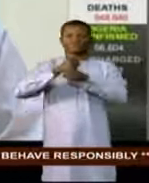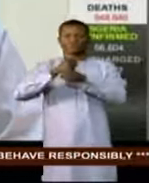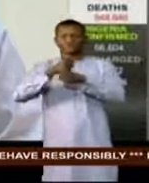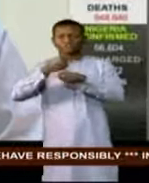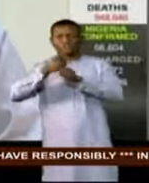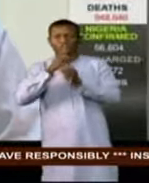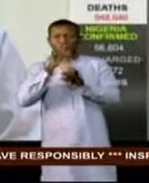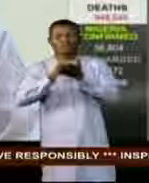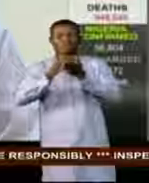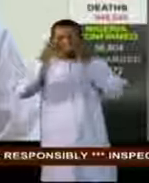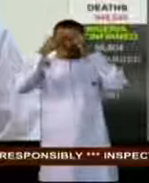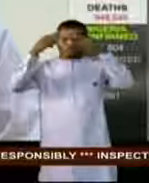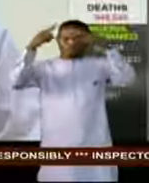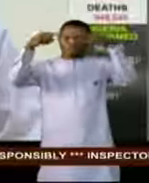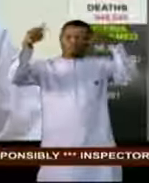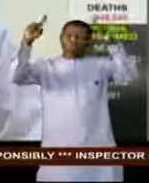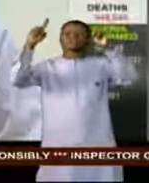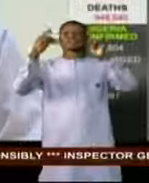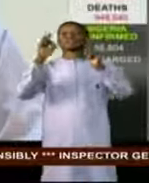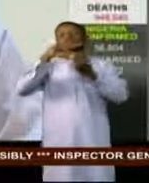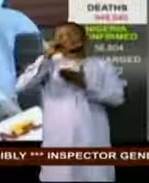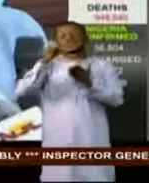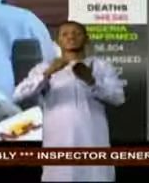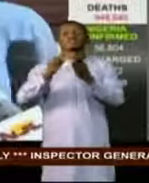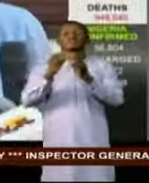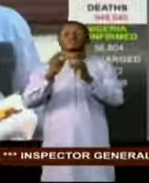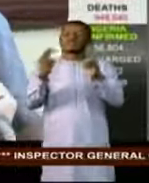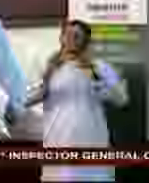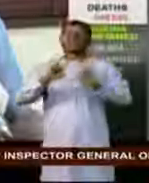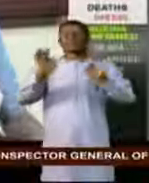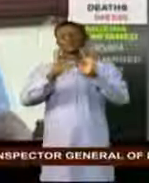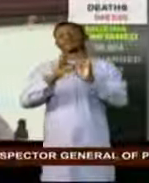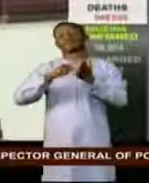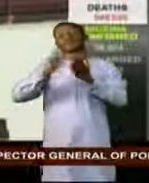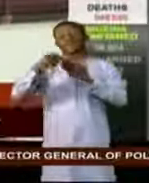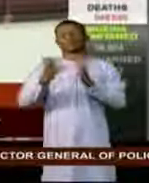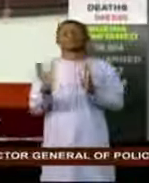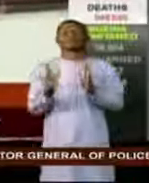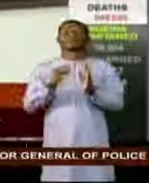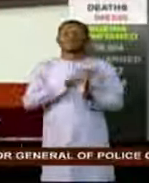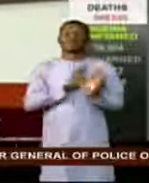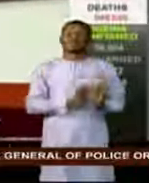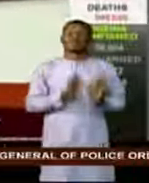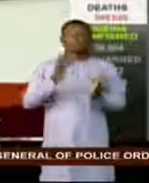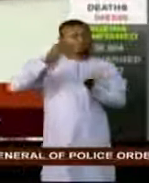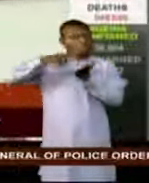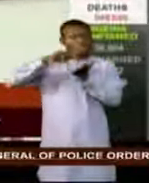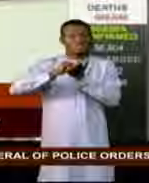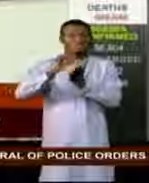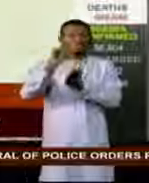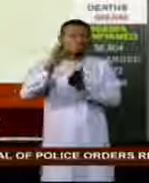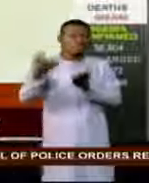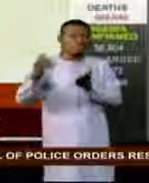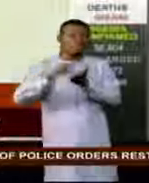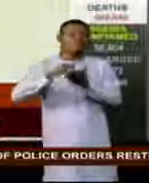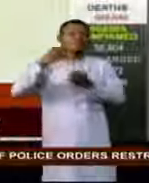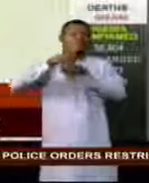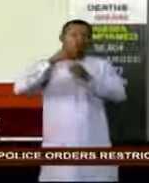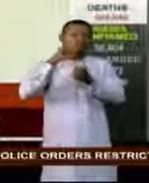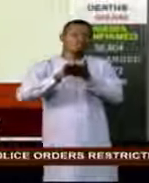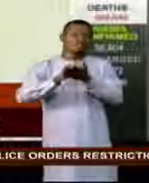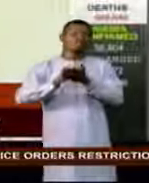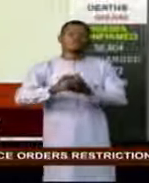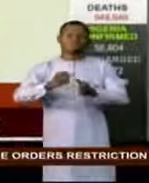success of this very logical program. Minister noted that one of the things that will ensure sustainable